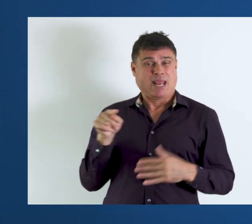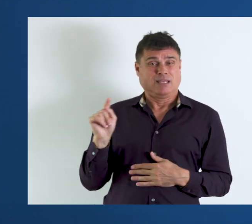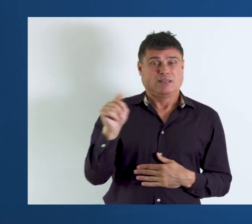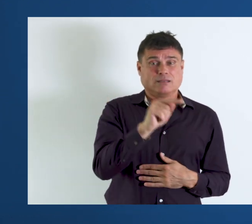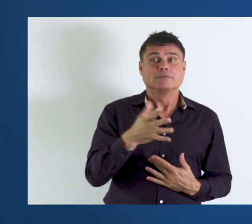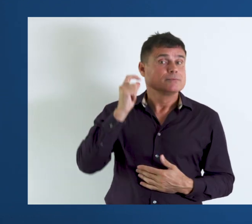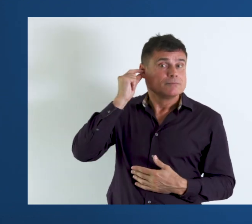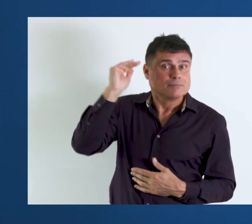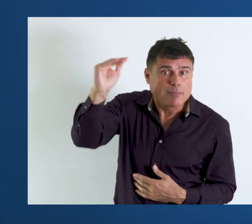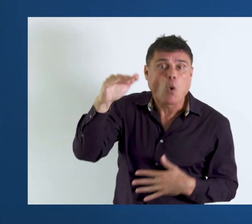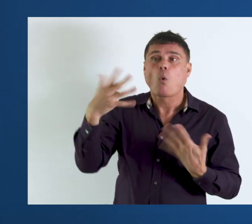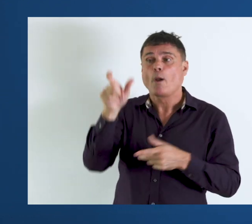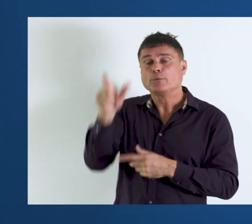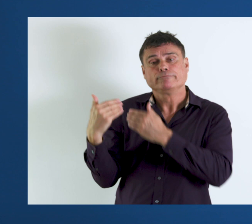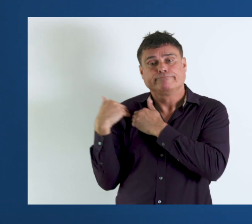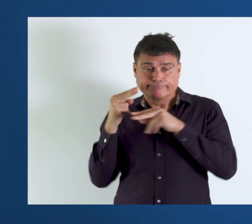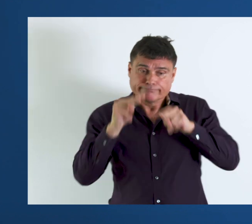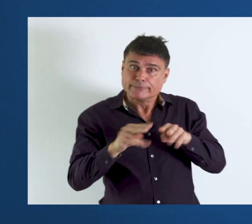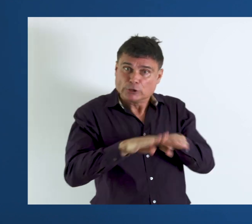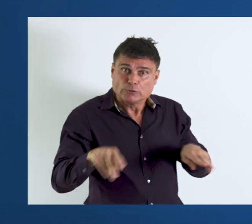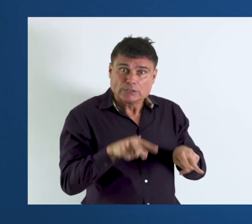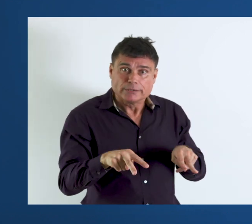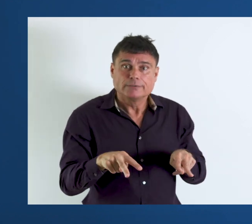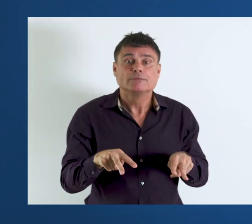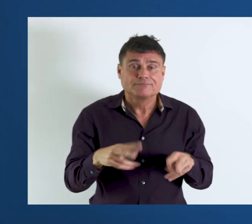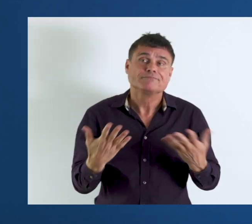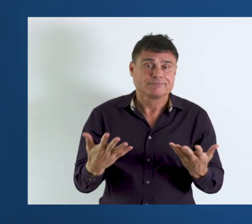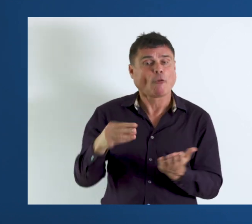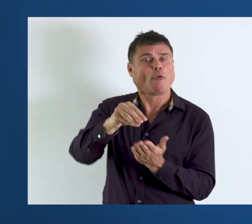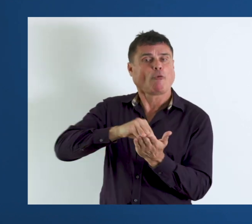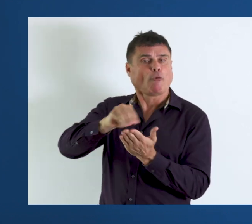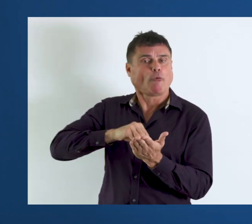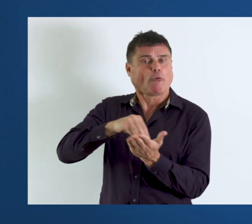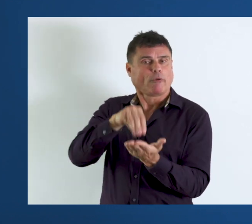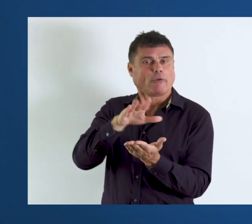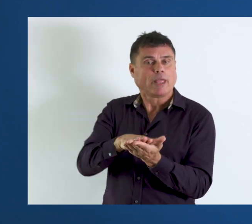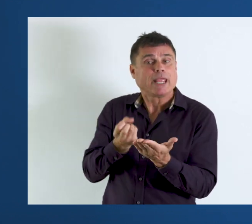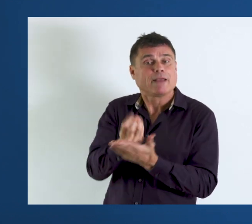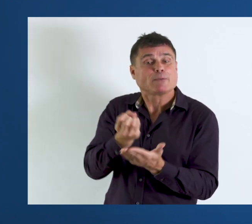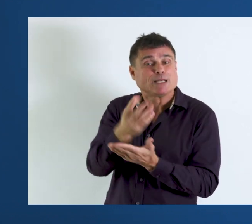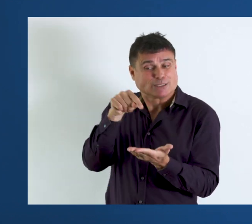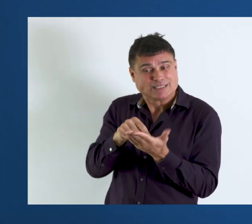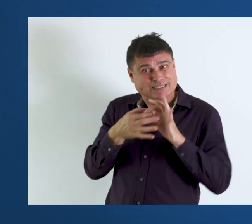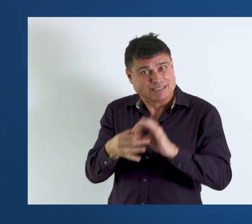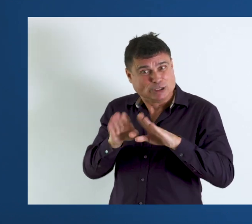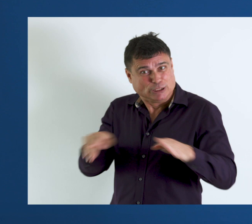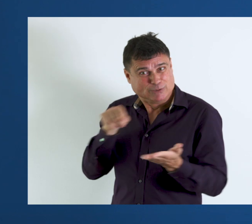mothers or primary caregivers or children. When mothers and primary caregivers provide information on children,